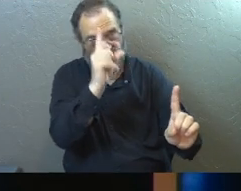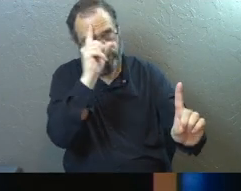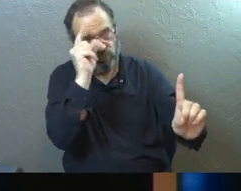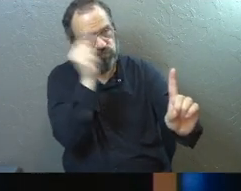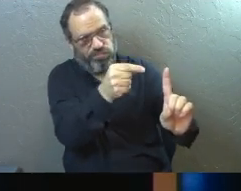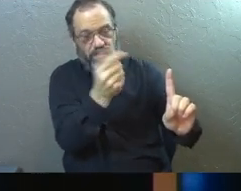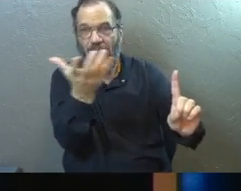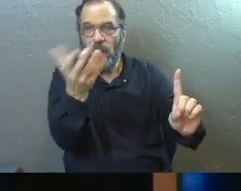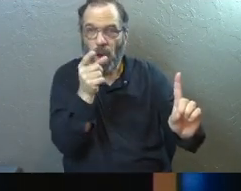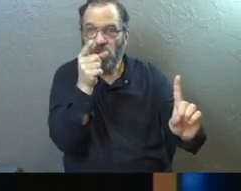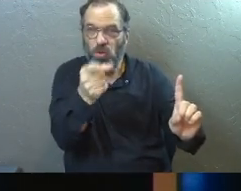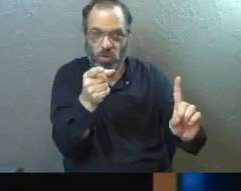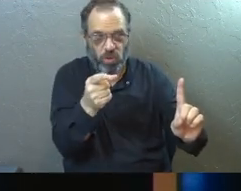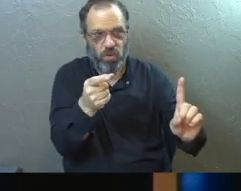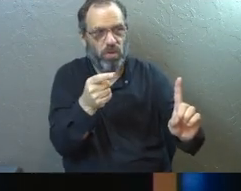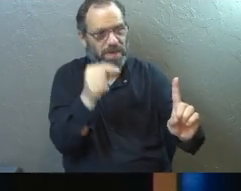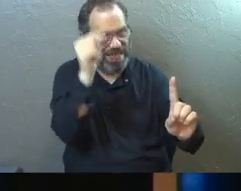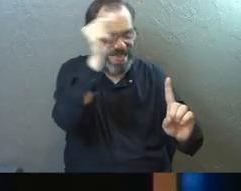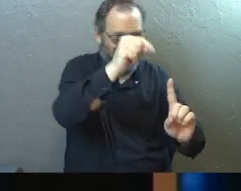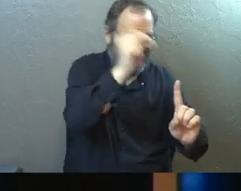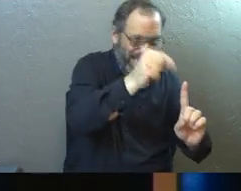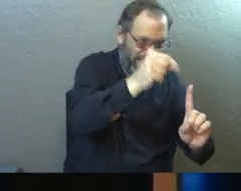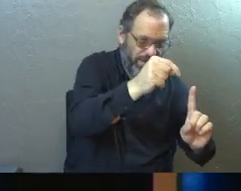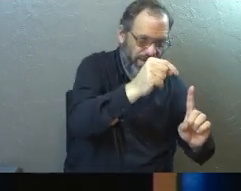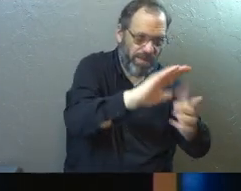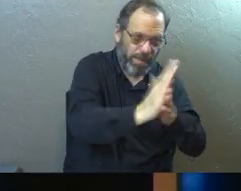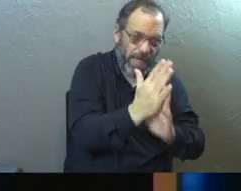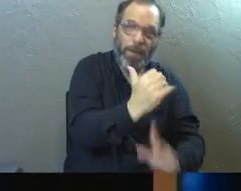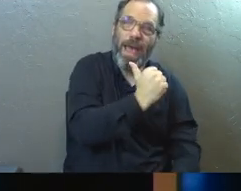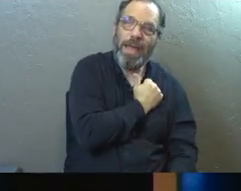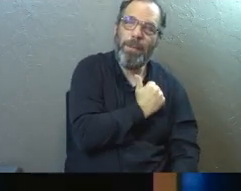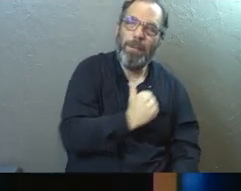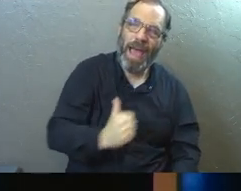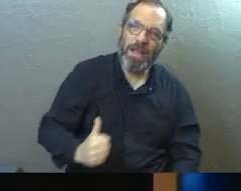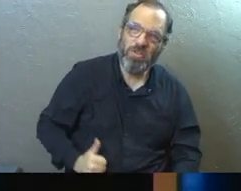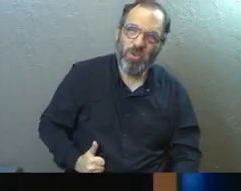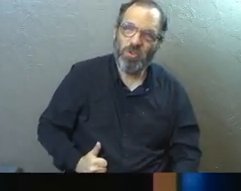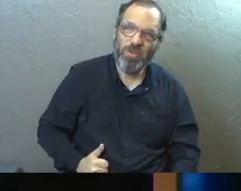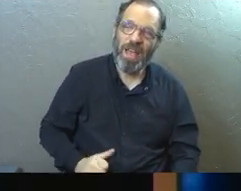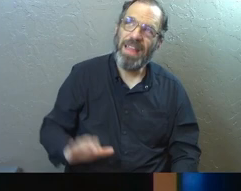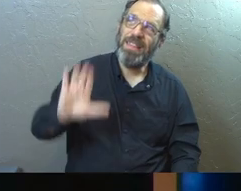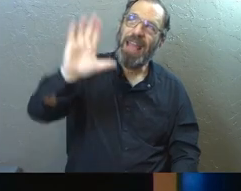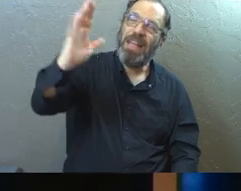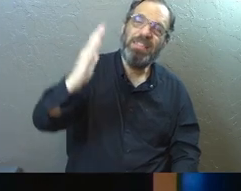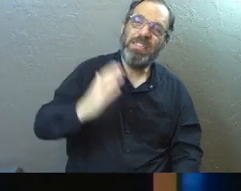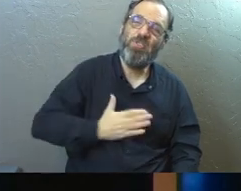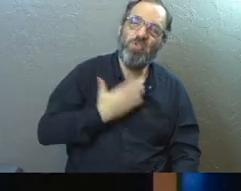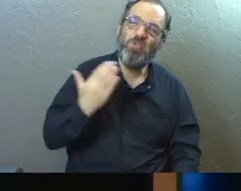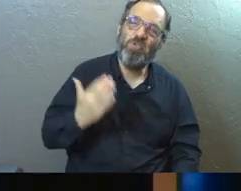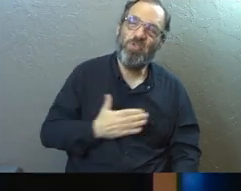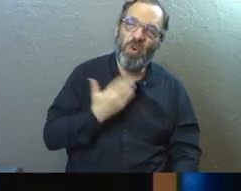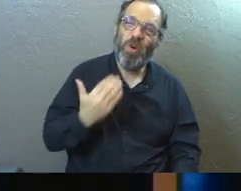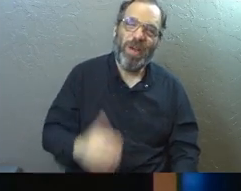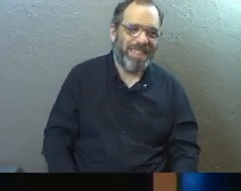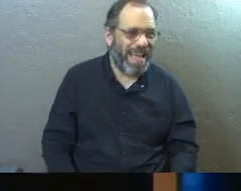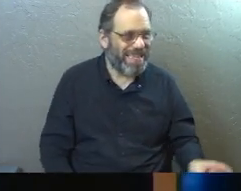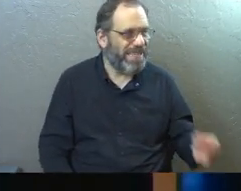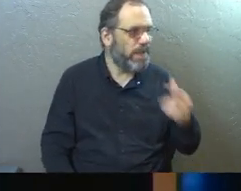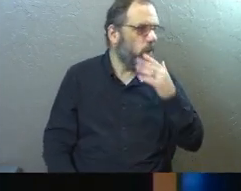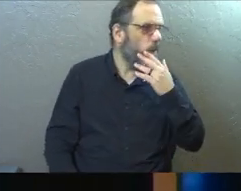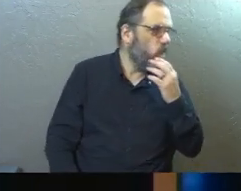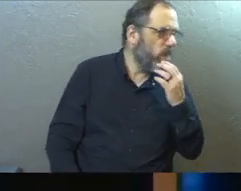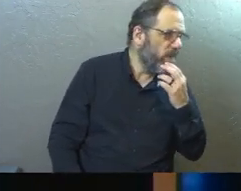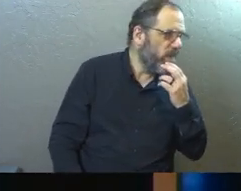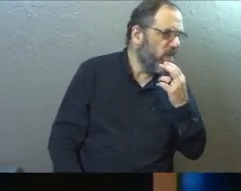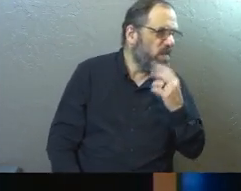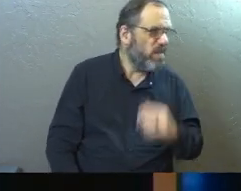Here's what I want from you. Here's what I want for you is to be an ambassador, and that's God's joy to do that. It's not like he's looking around, and he's